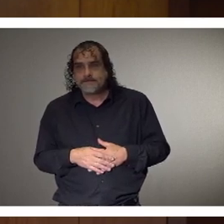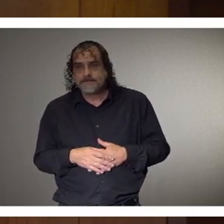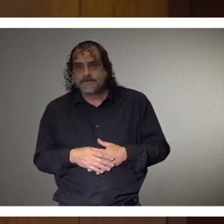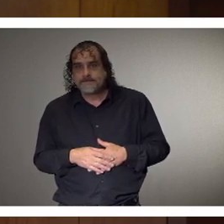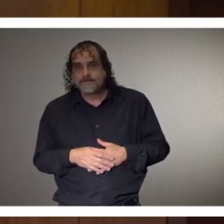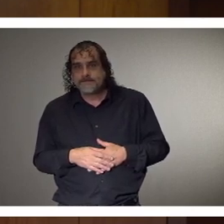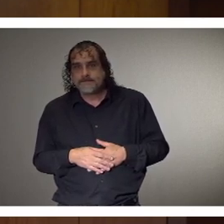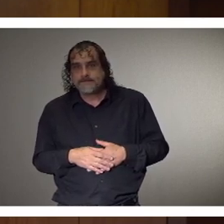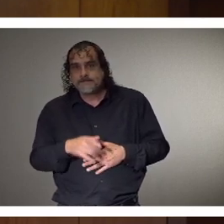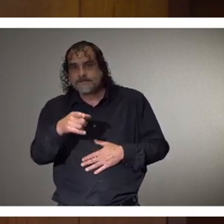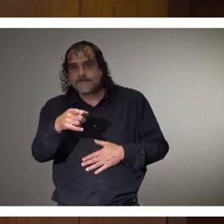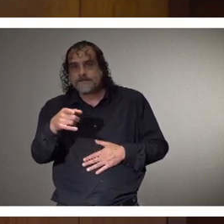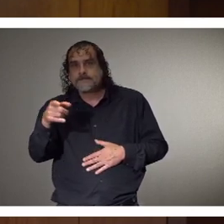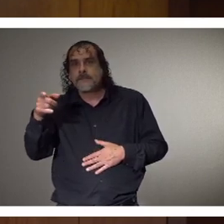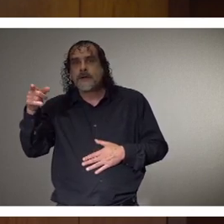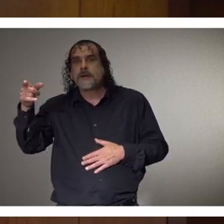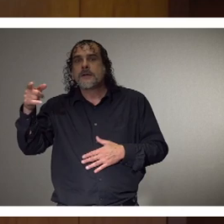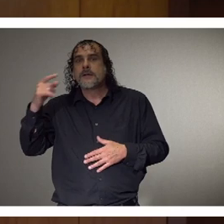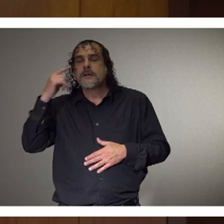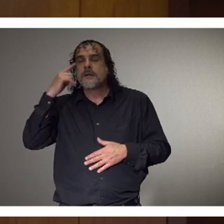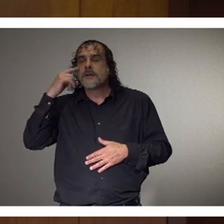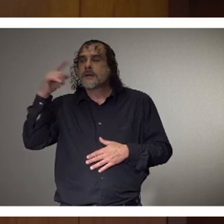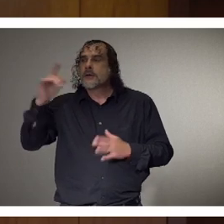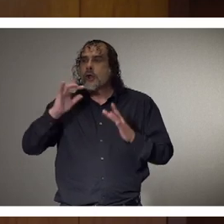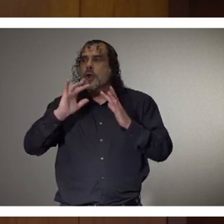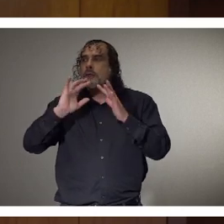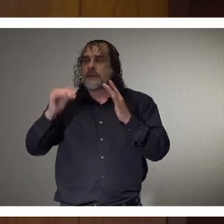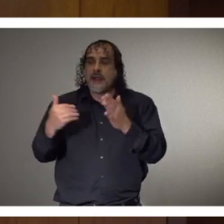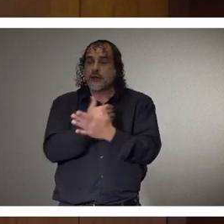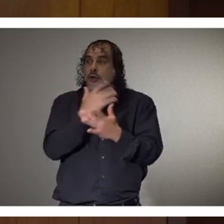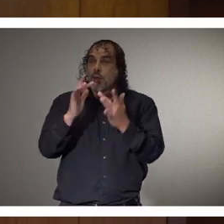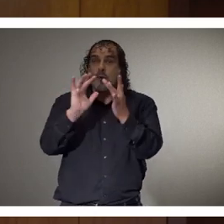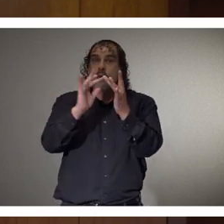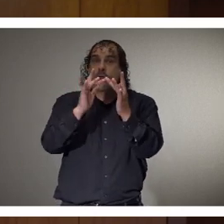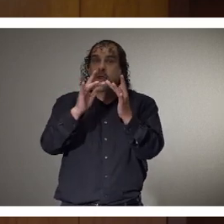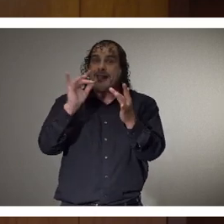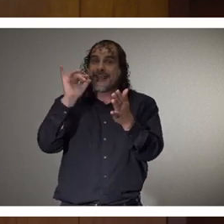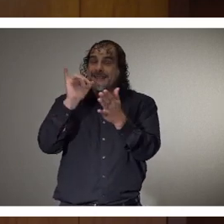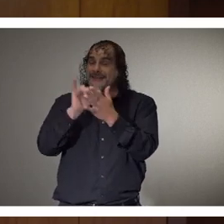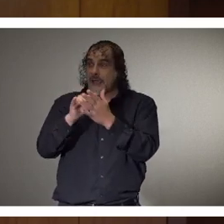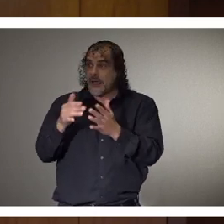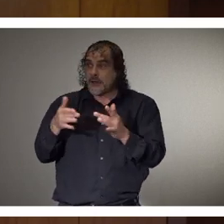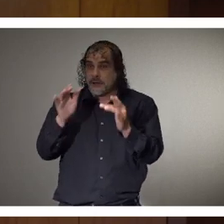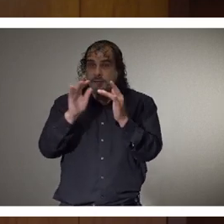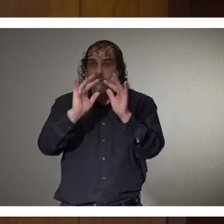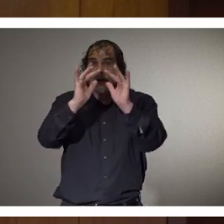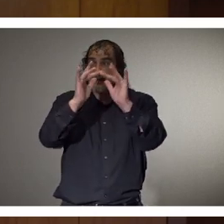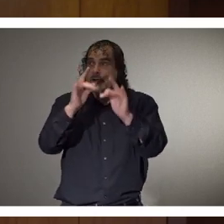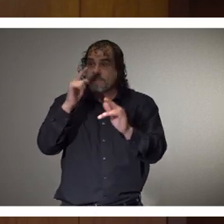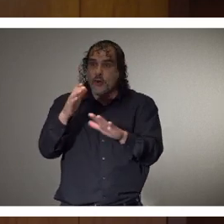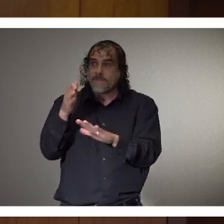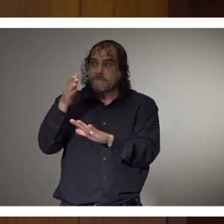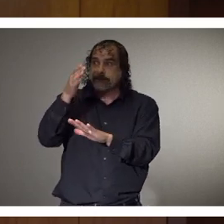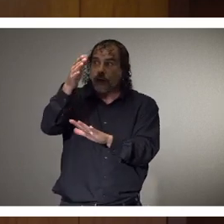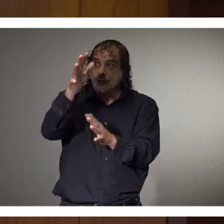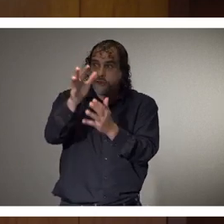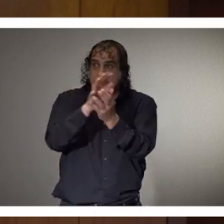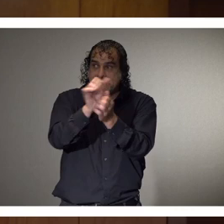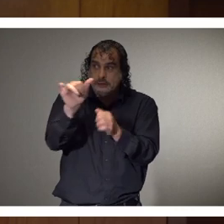The new, the new website, that allows for that network to be built out for future disasters as well, right? It's,